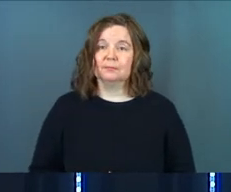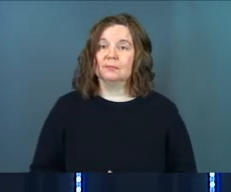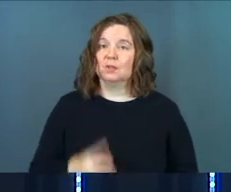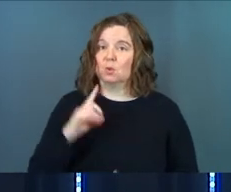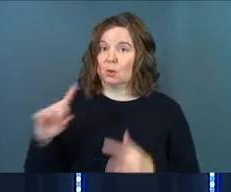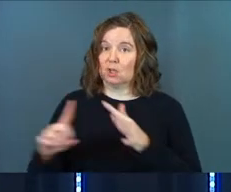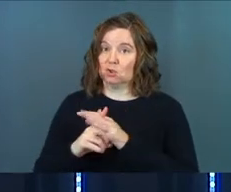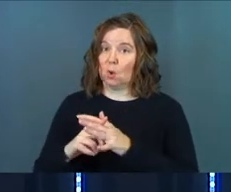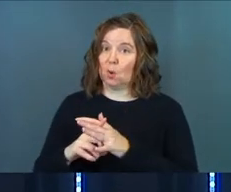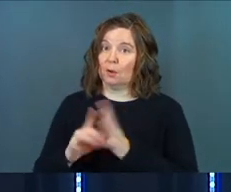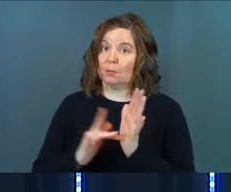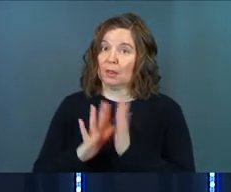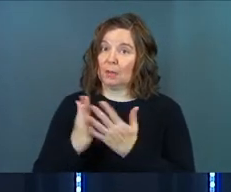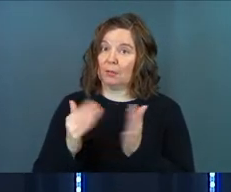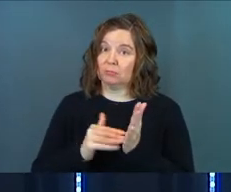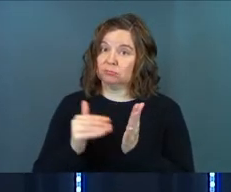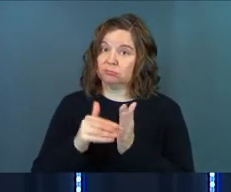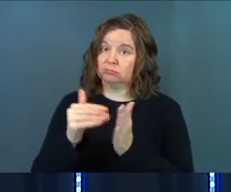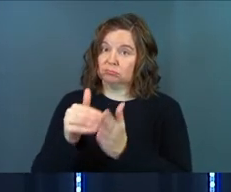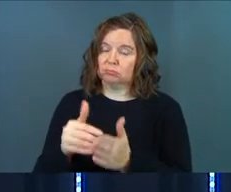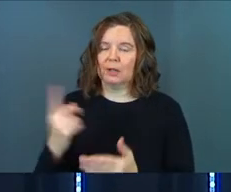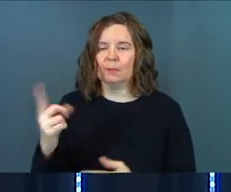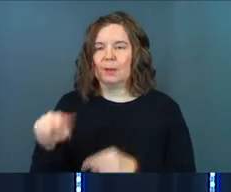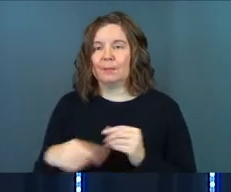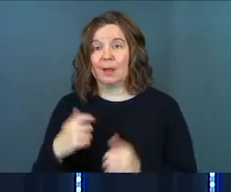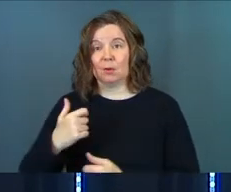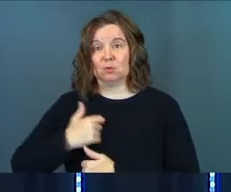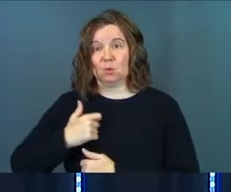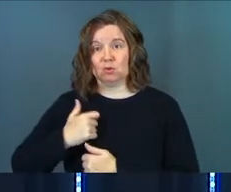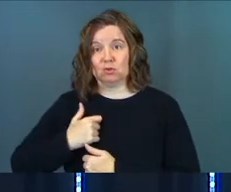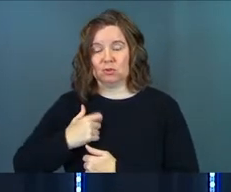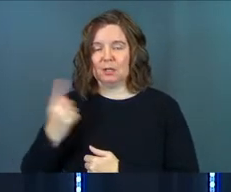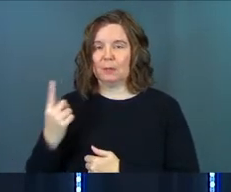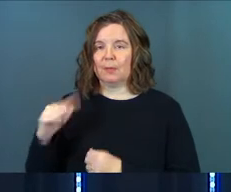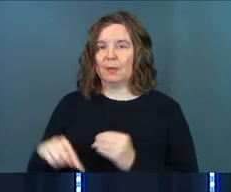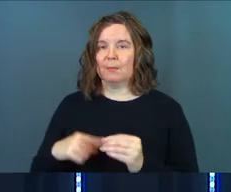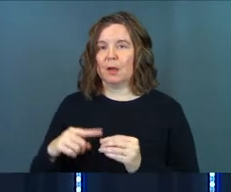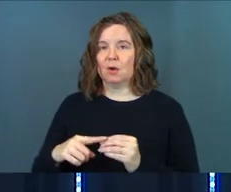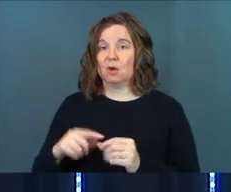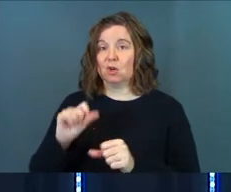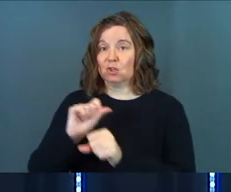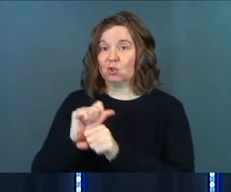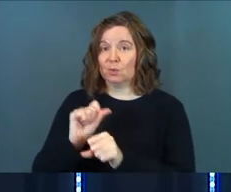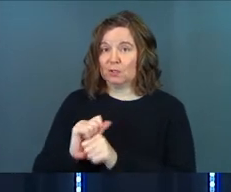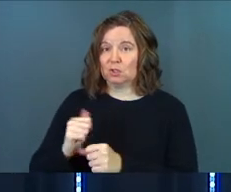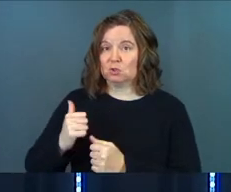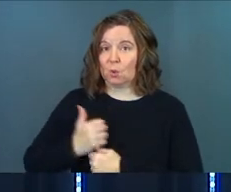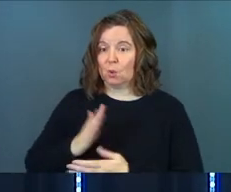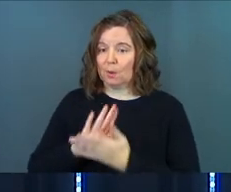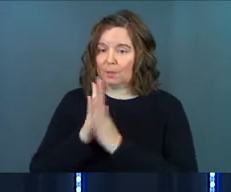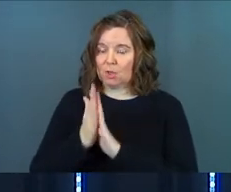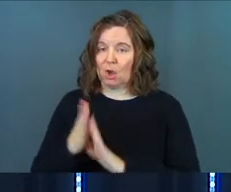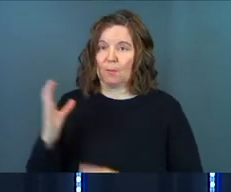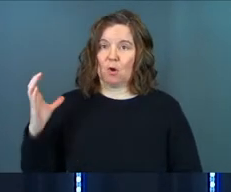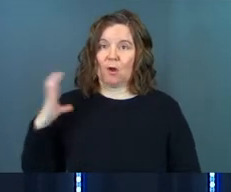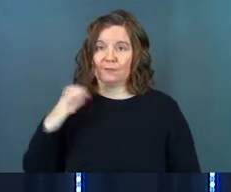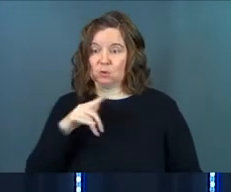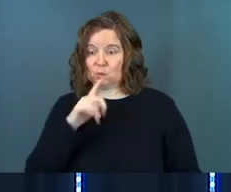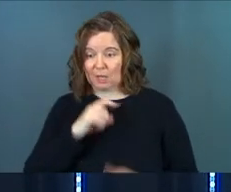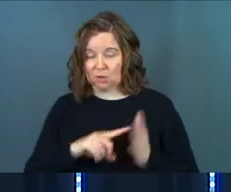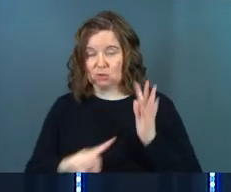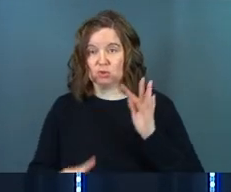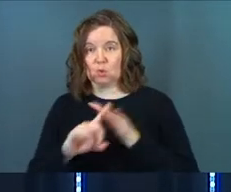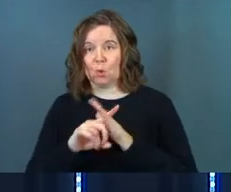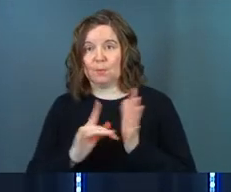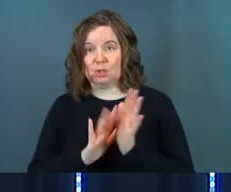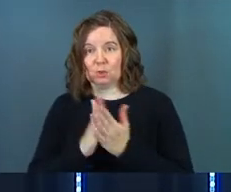Centurions show up in the Bible. There's something about soldiers, and there's something about career soldiers who become officers that